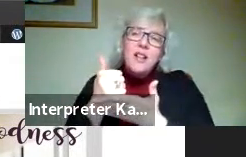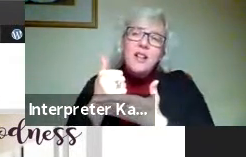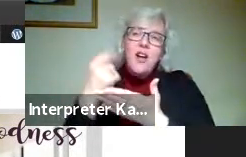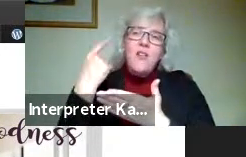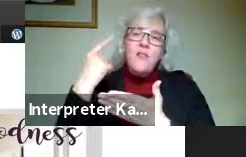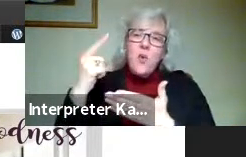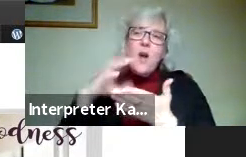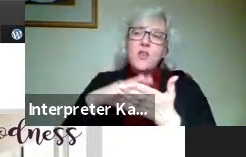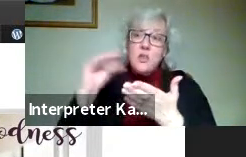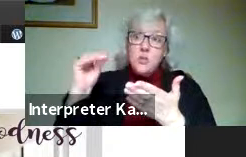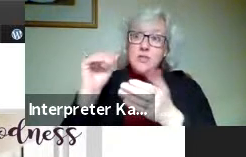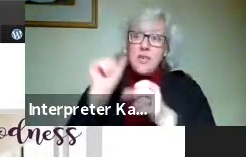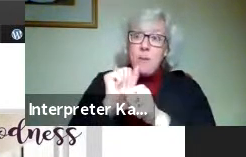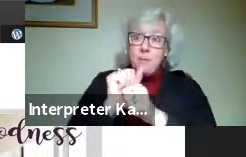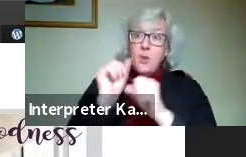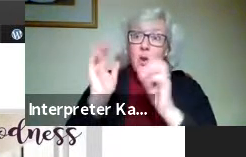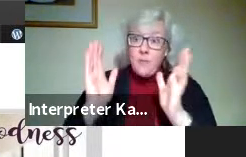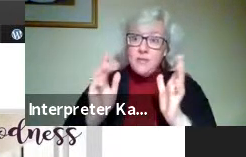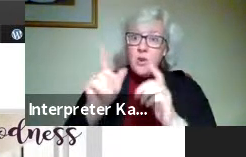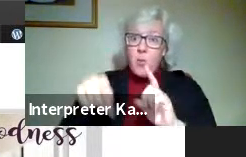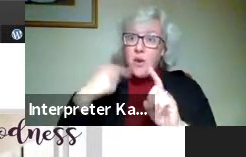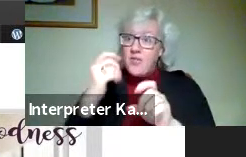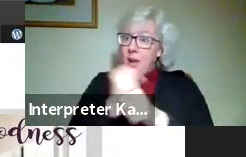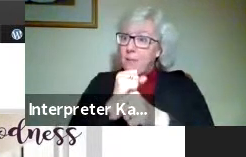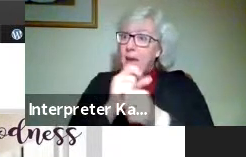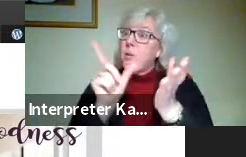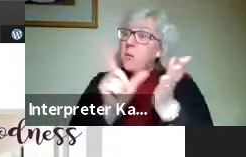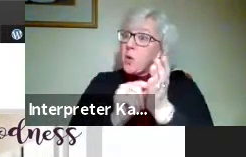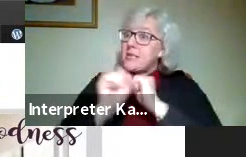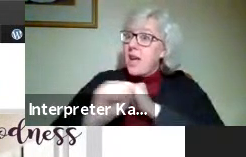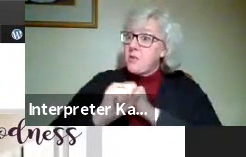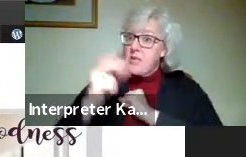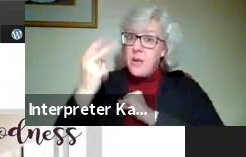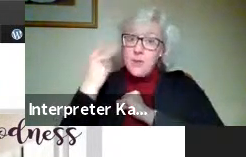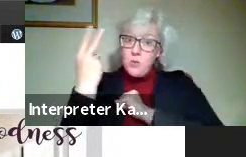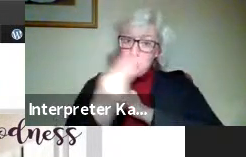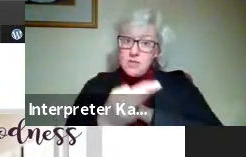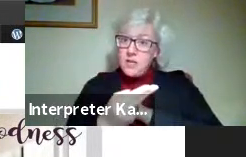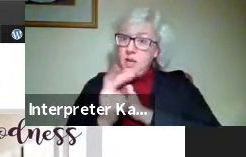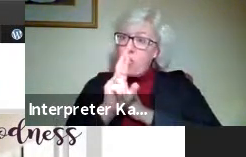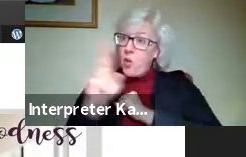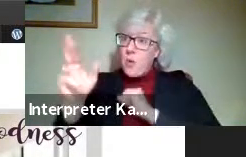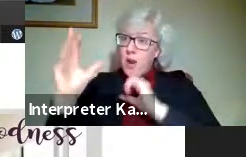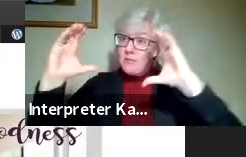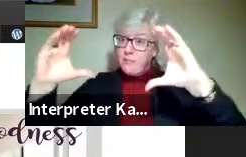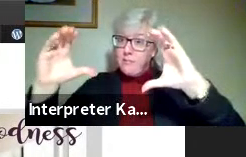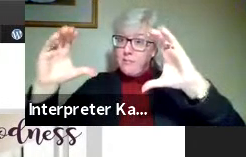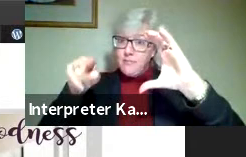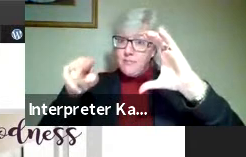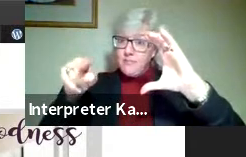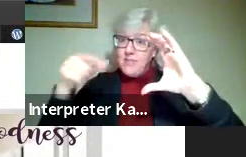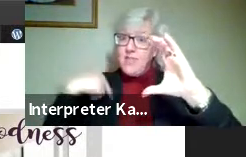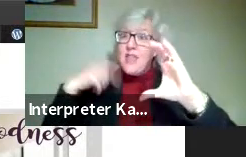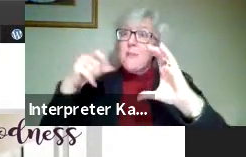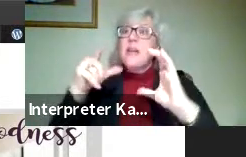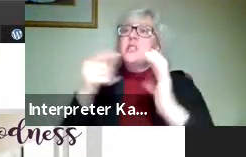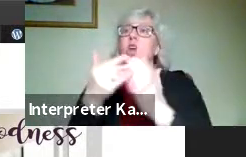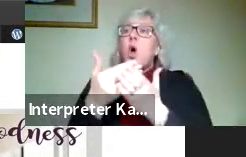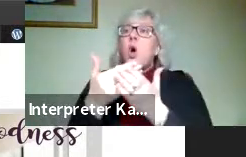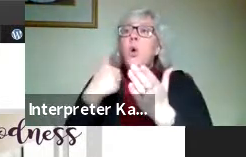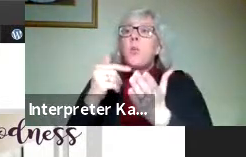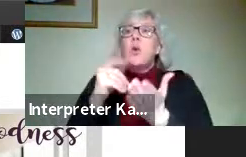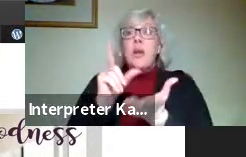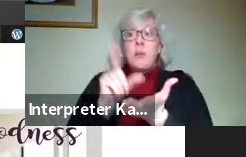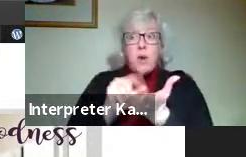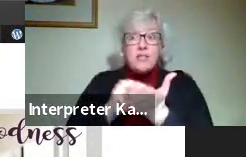to gain employment is that when they create print advertising, such as the one you see in the upper right-hand corner, they also have to pre-press those files